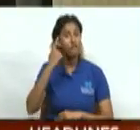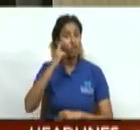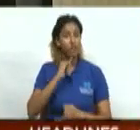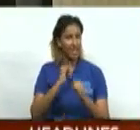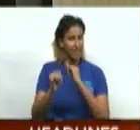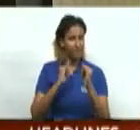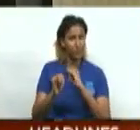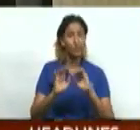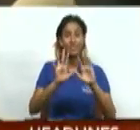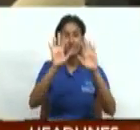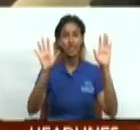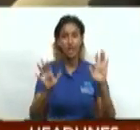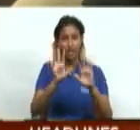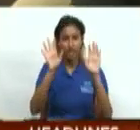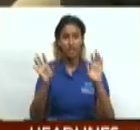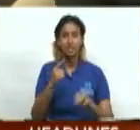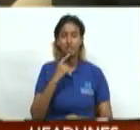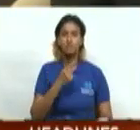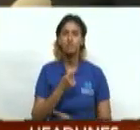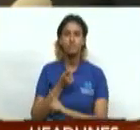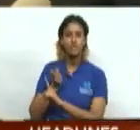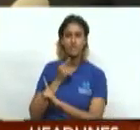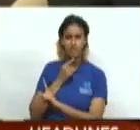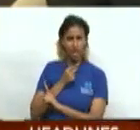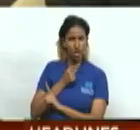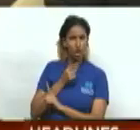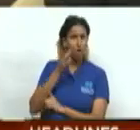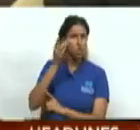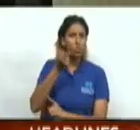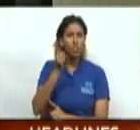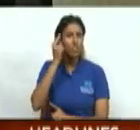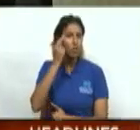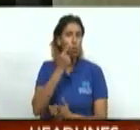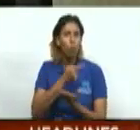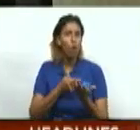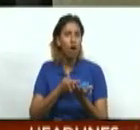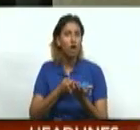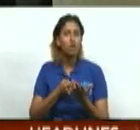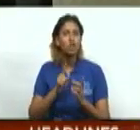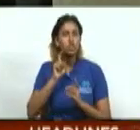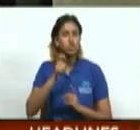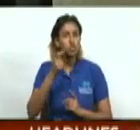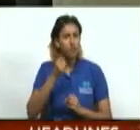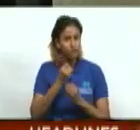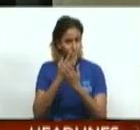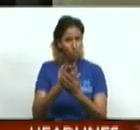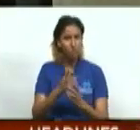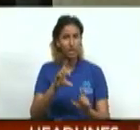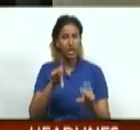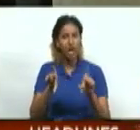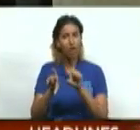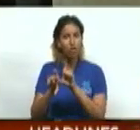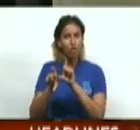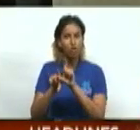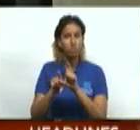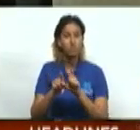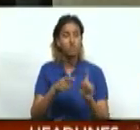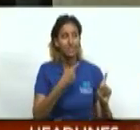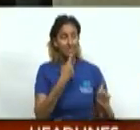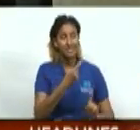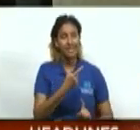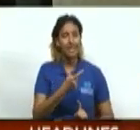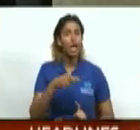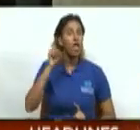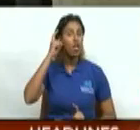for financing in Dubai. What do you think that message should be from CARICOM? I think that message should be that we need to be